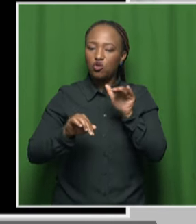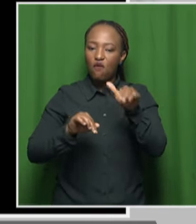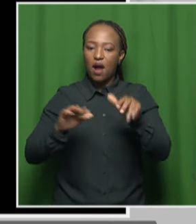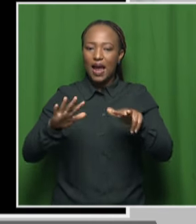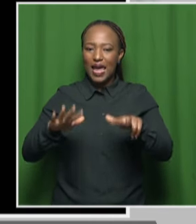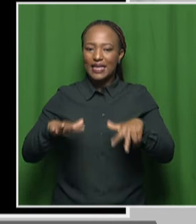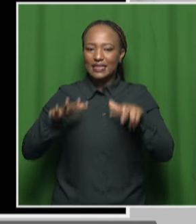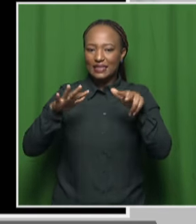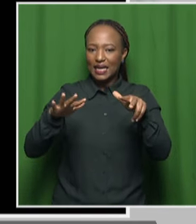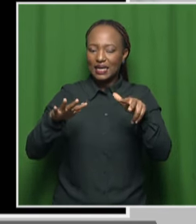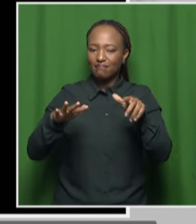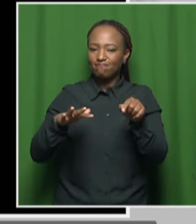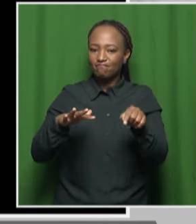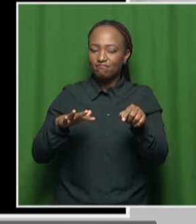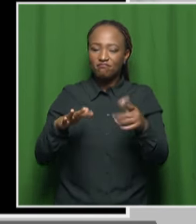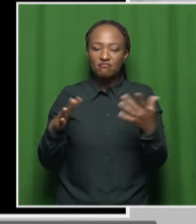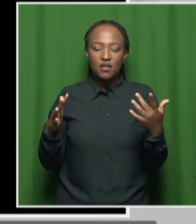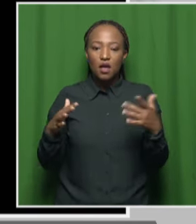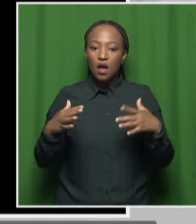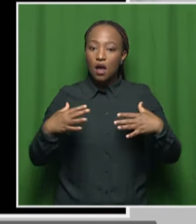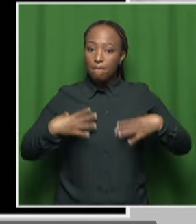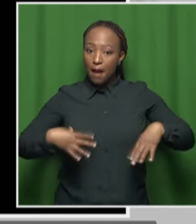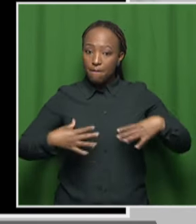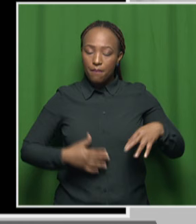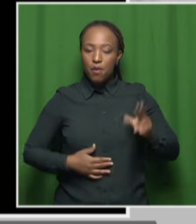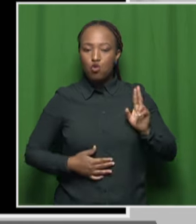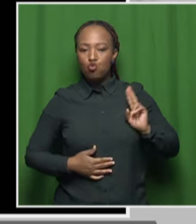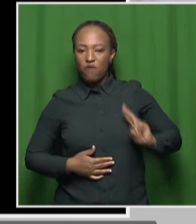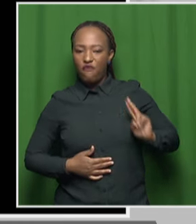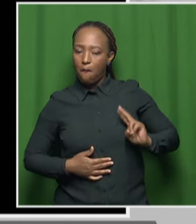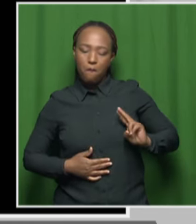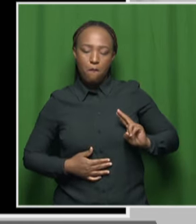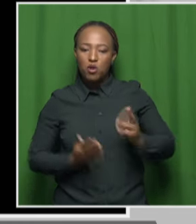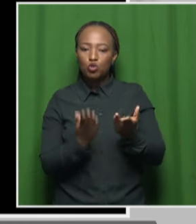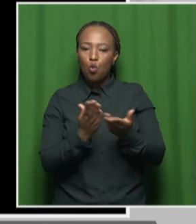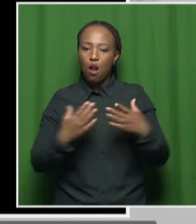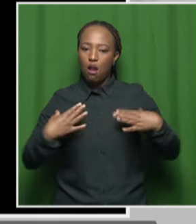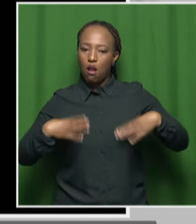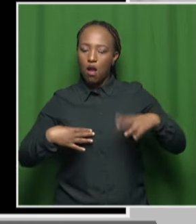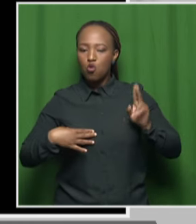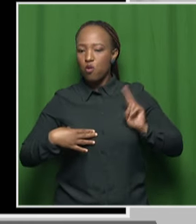and they're not wearing uniform. So it's eight at the moment.